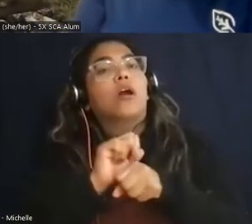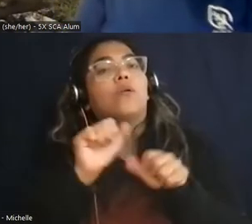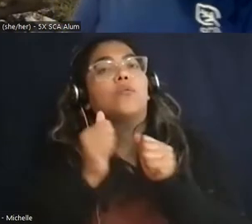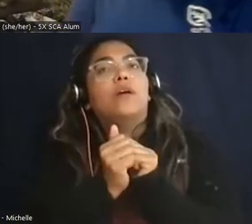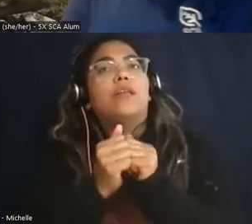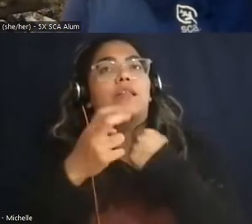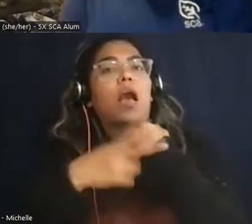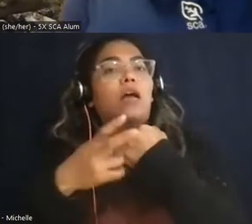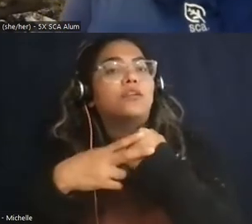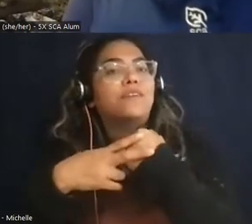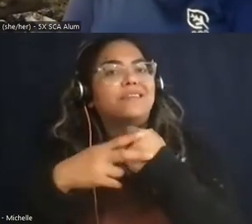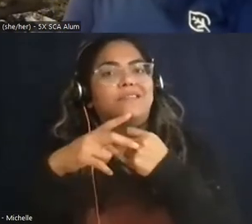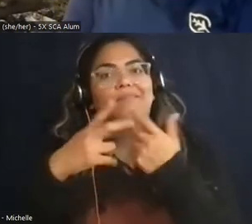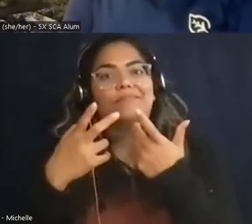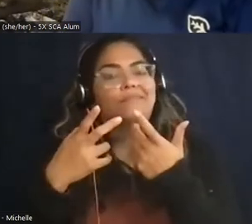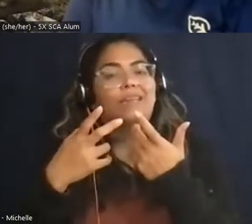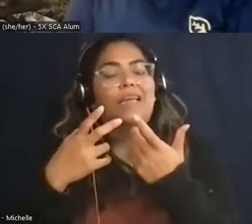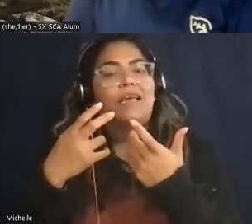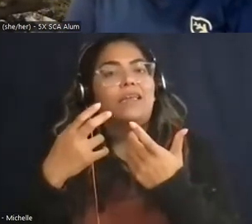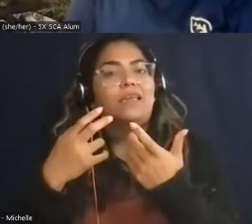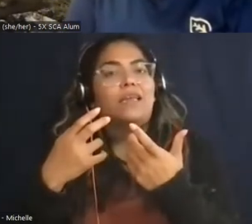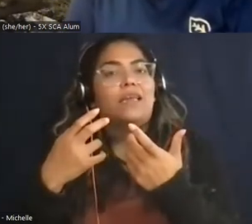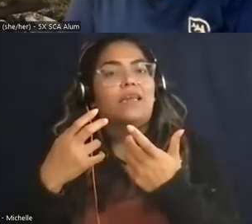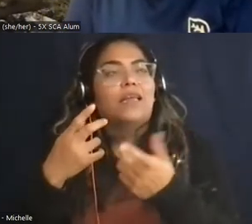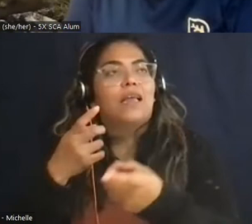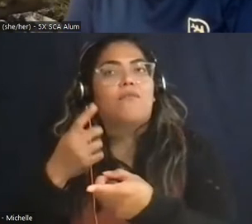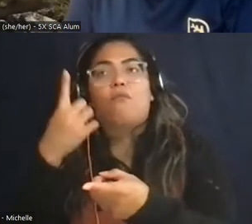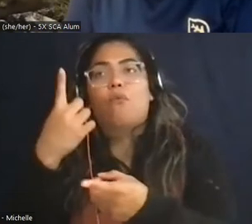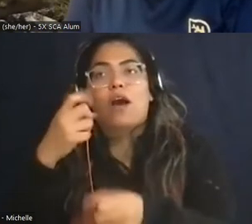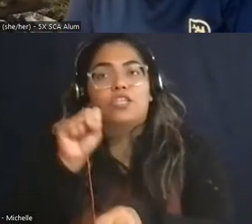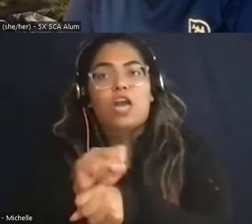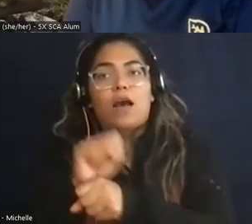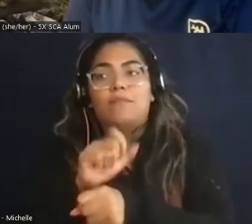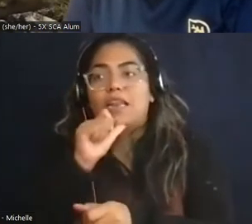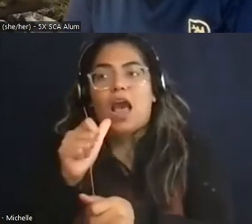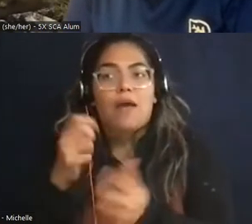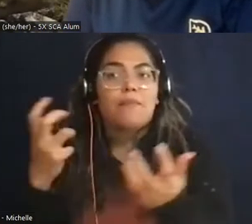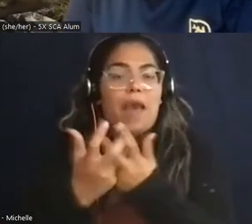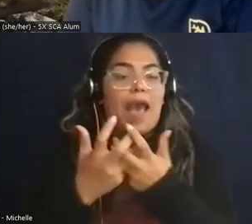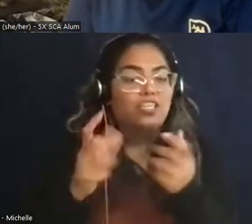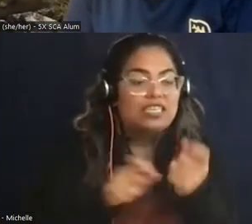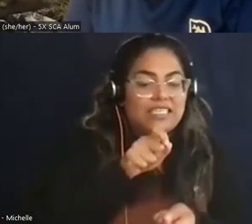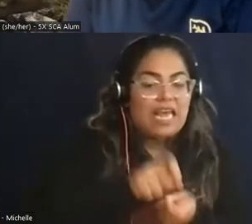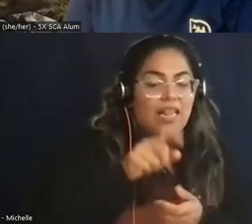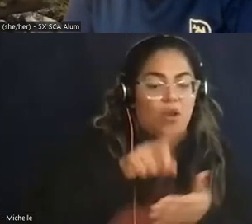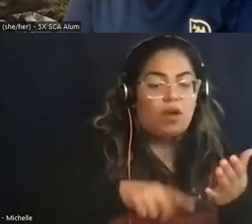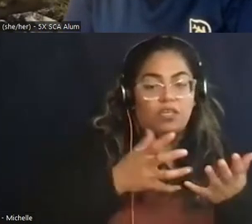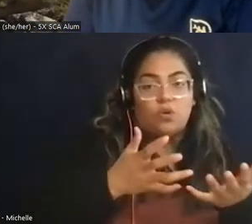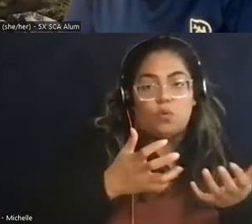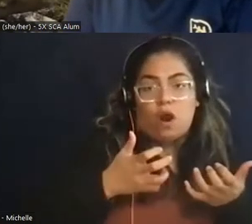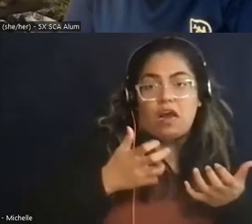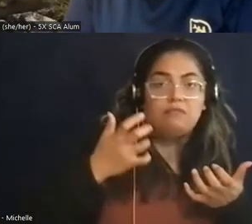where even if it doesn't line a job or another doesn't line up exactly with what um you may see yourself